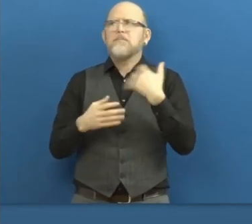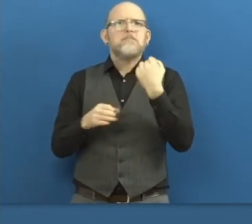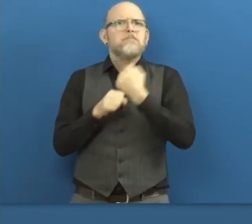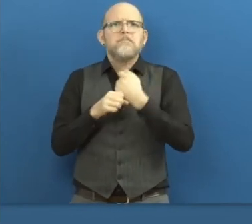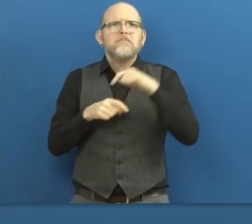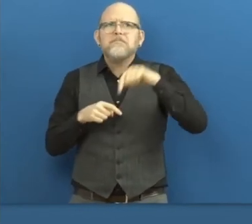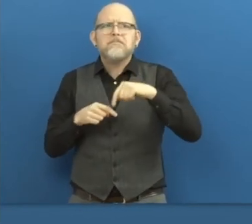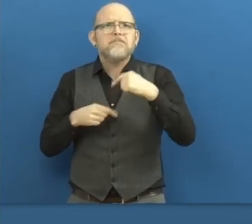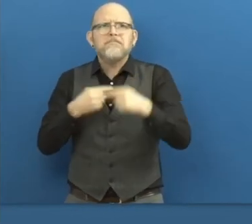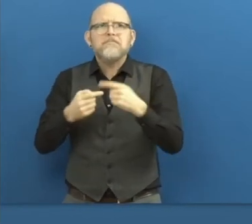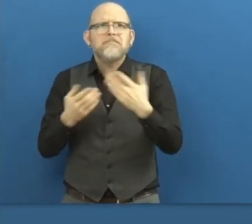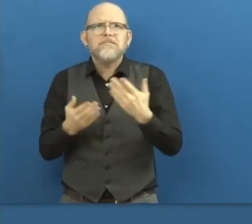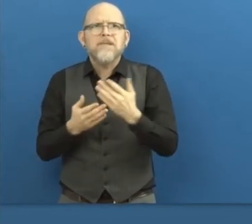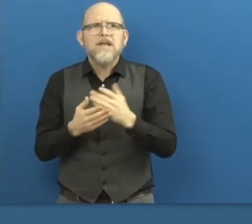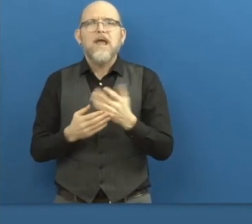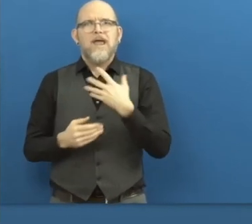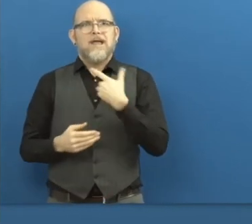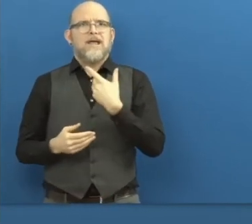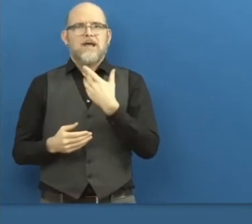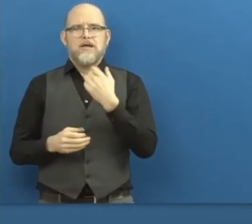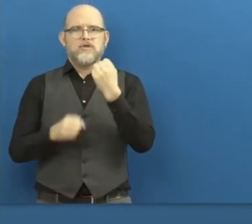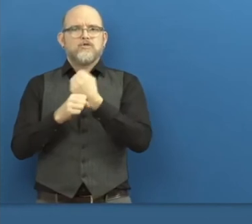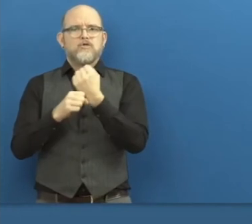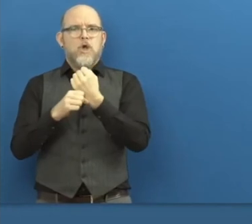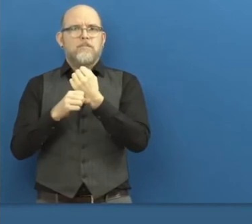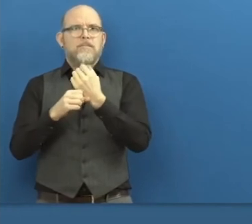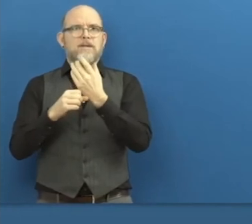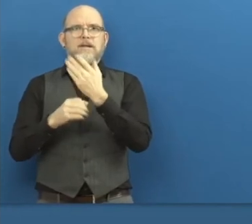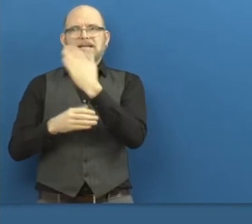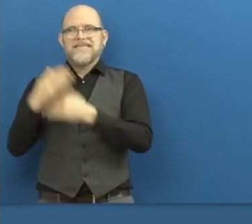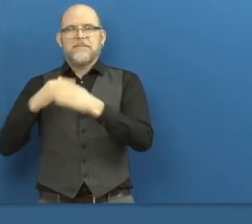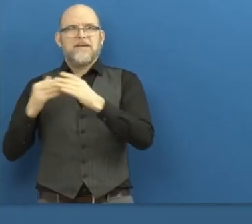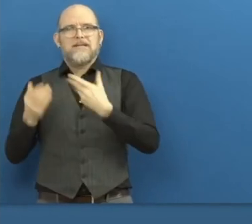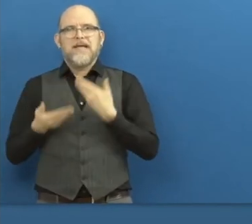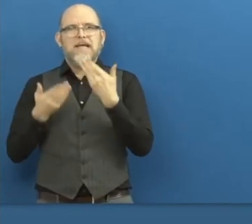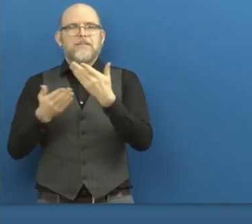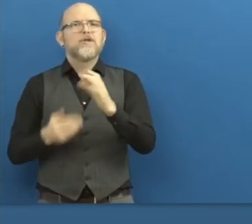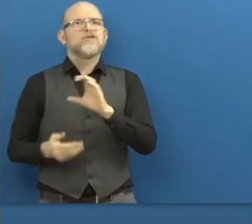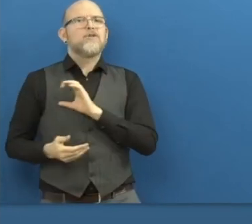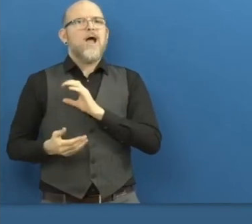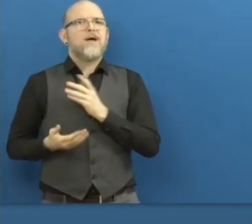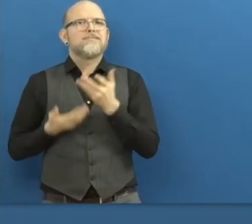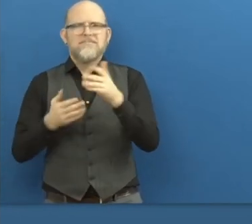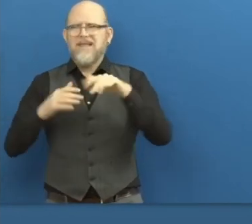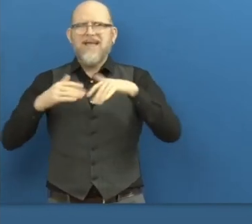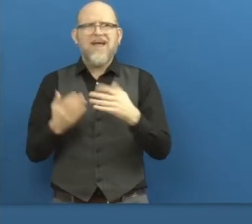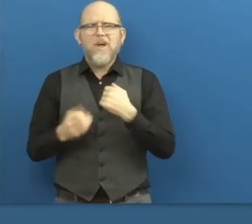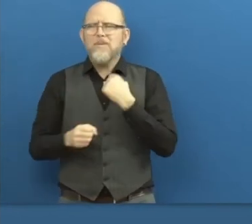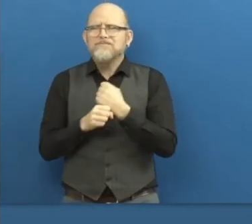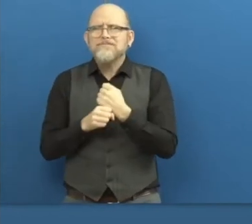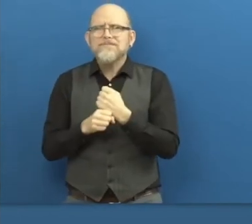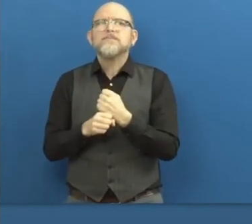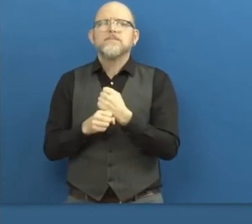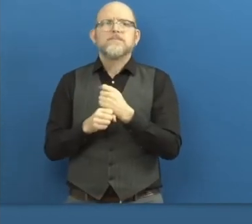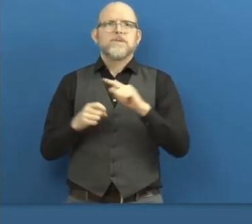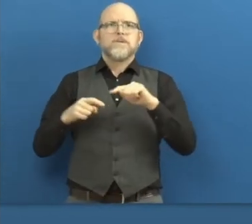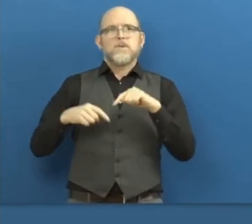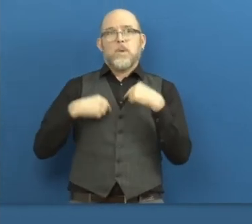of job opportunities to persons with disability. And how we go about it is we work, we